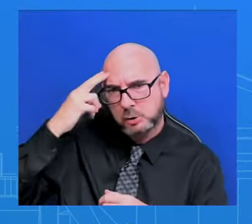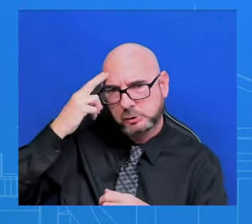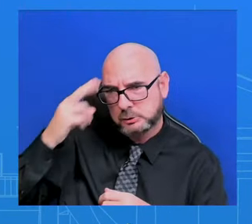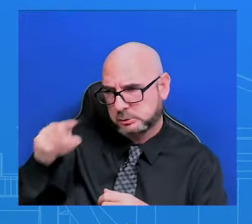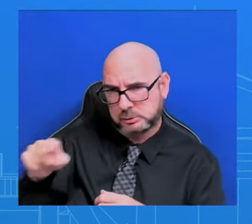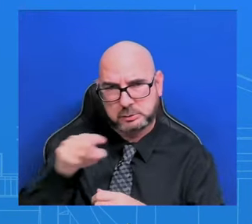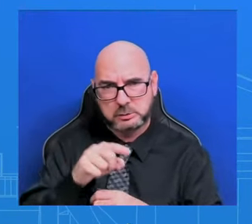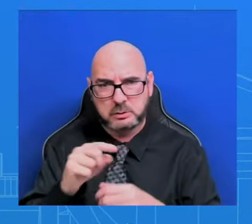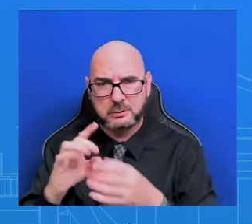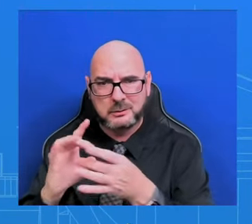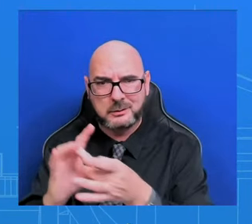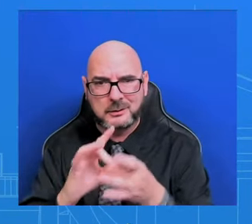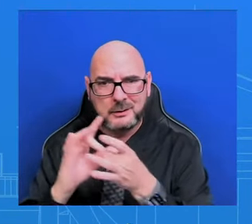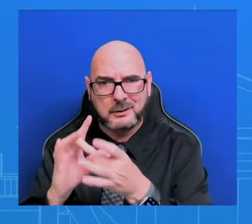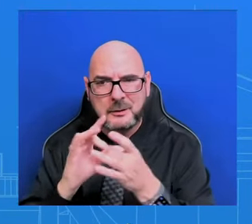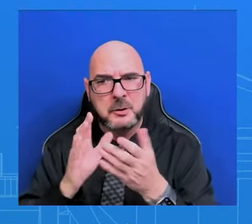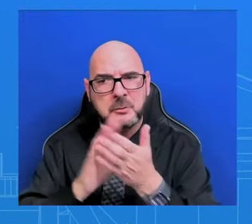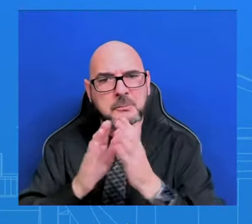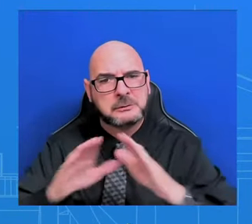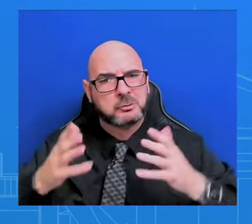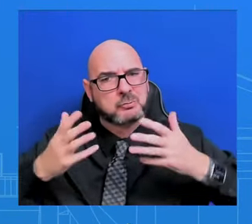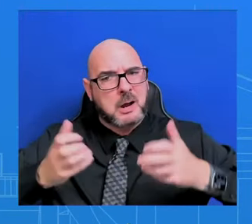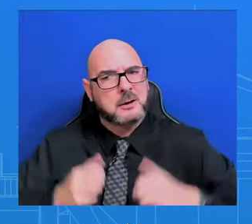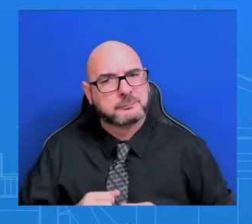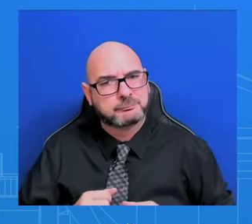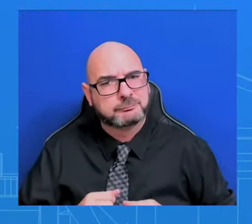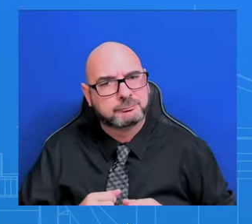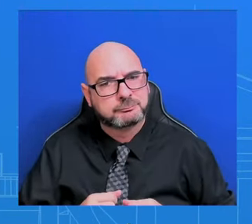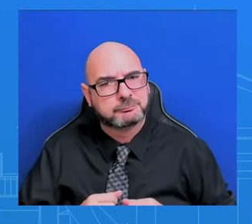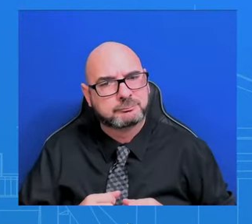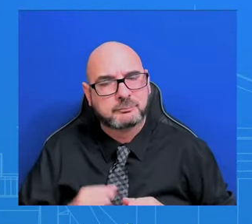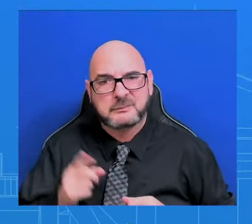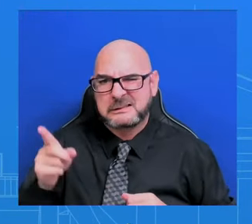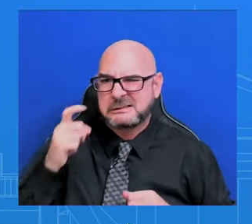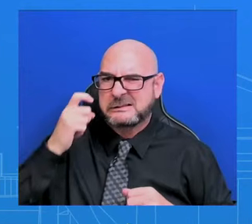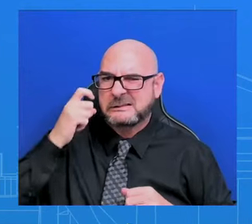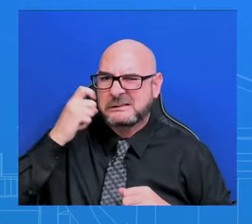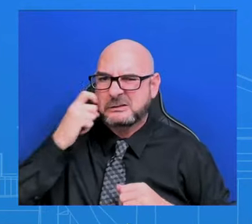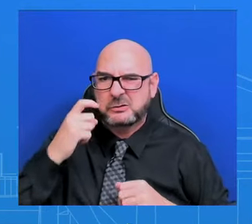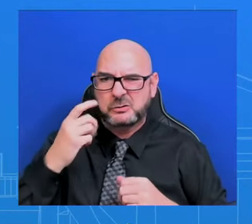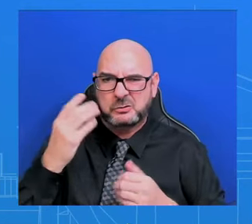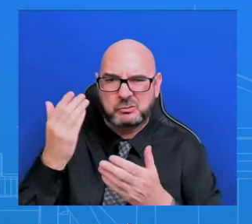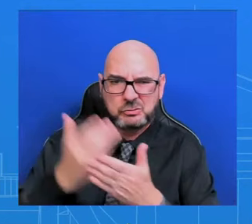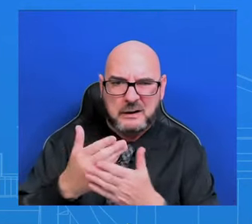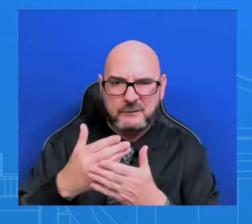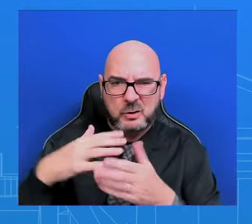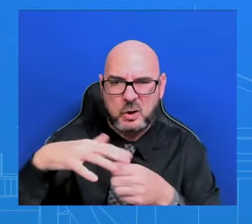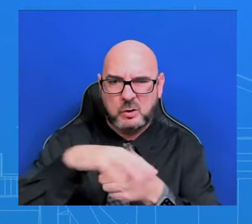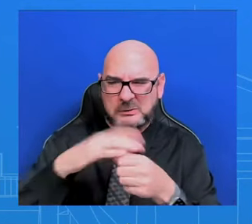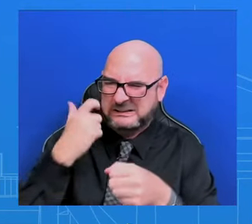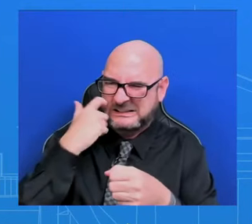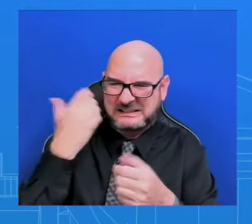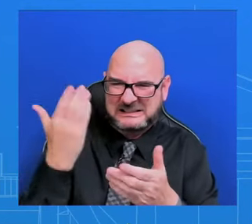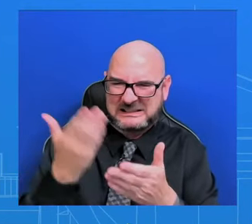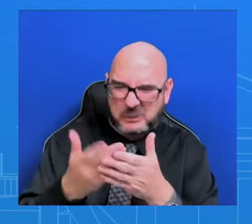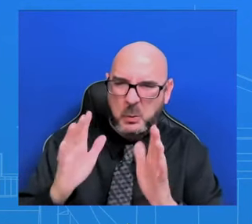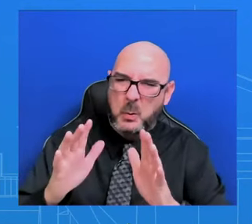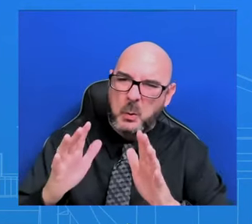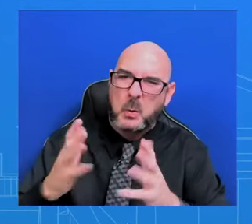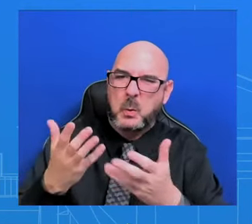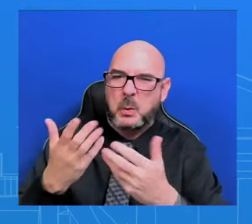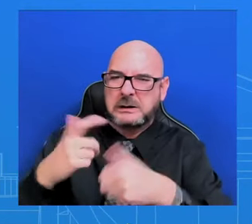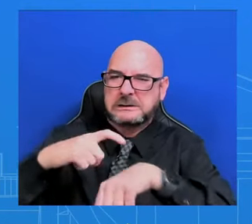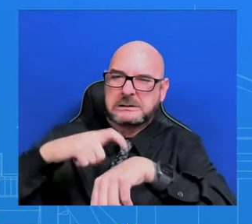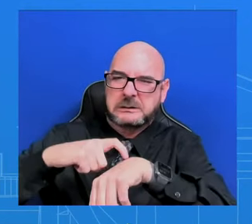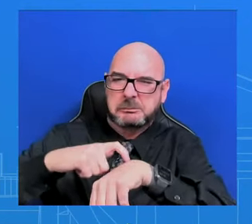his discussions that he's had. He's only just gotten in the region, I think, yesterday. So we'll see if we can get you a little bit more granularity on where